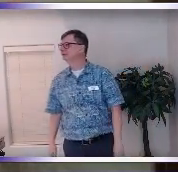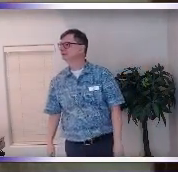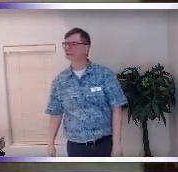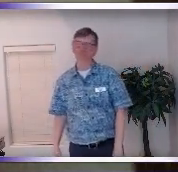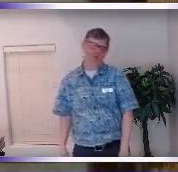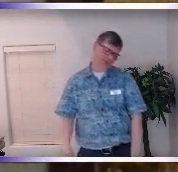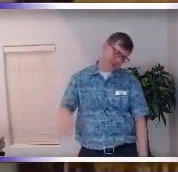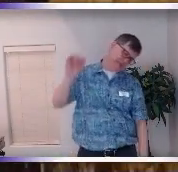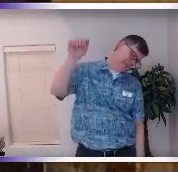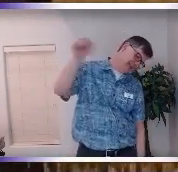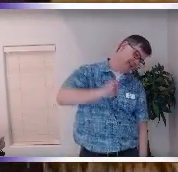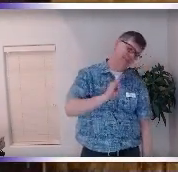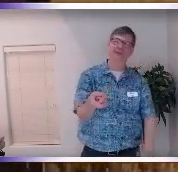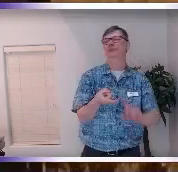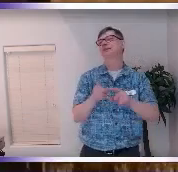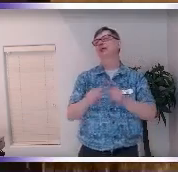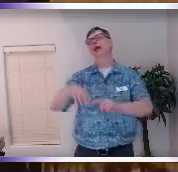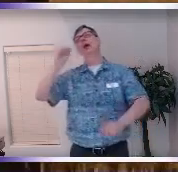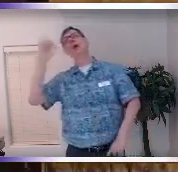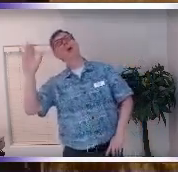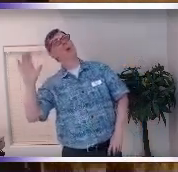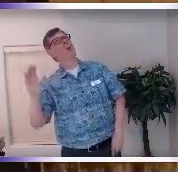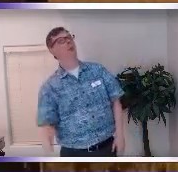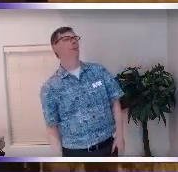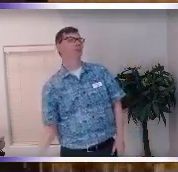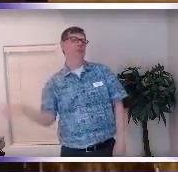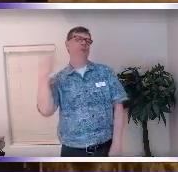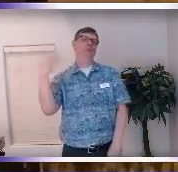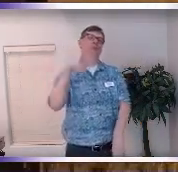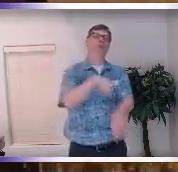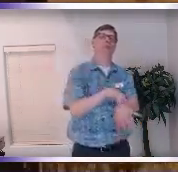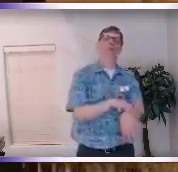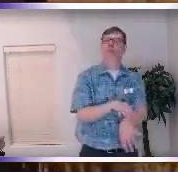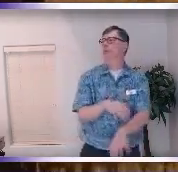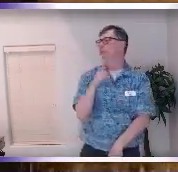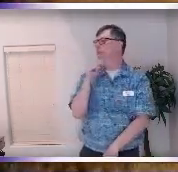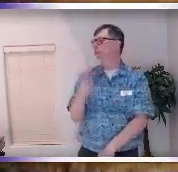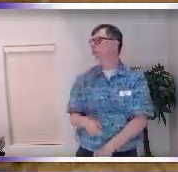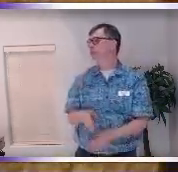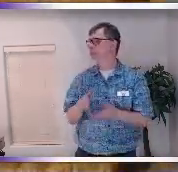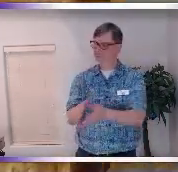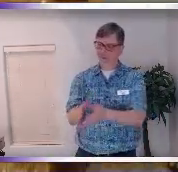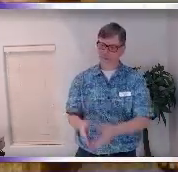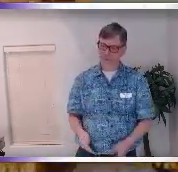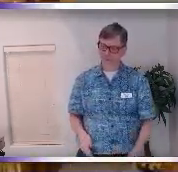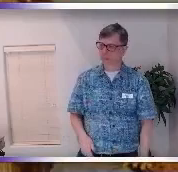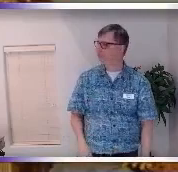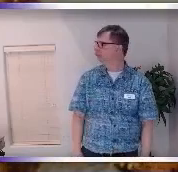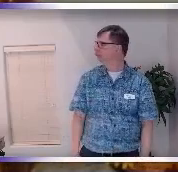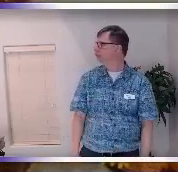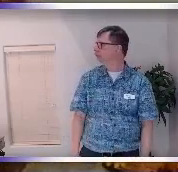yeah and I was like I was like oh and so later on I was like okay fine I'm leaving you alone and then this little girl comes up and she has a cinderella